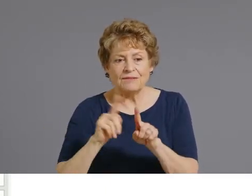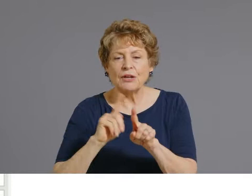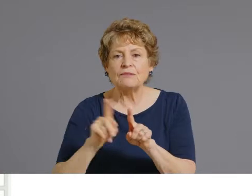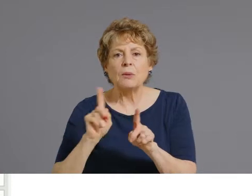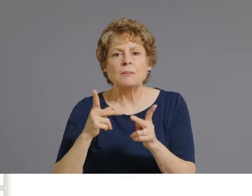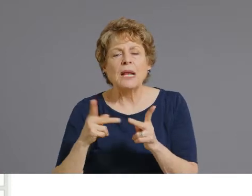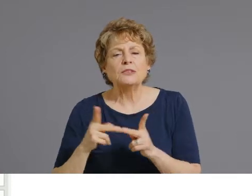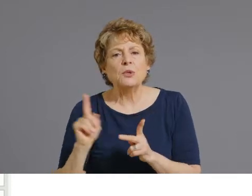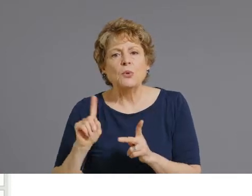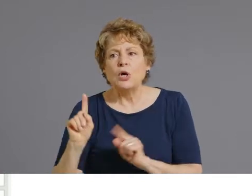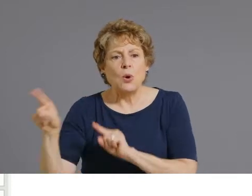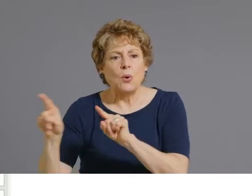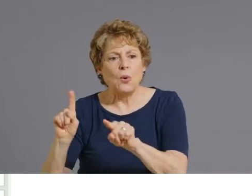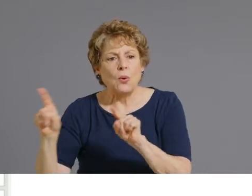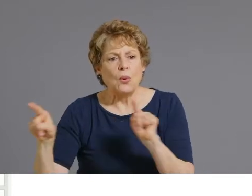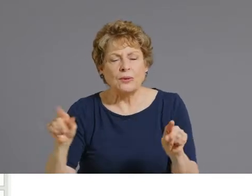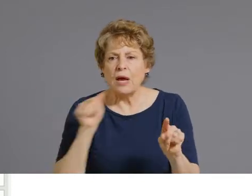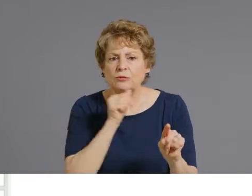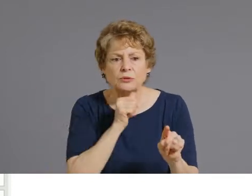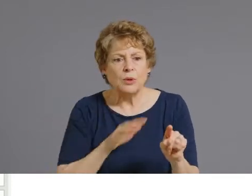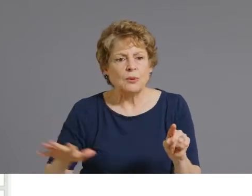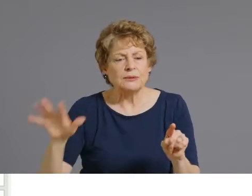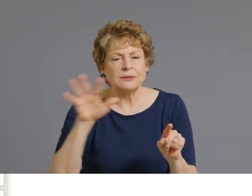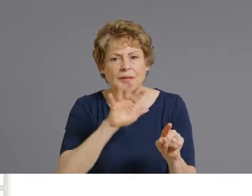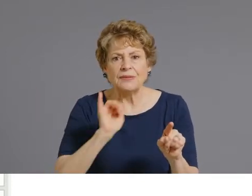that have the Pfizer vaccine.